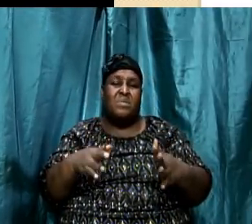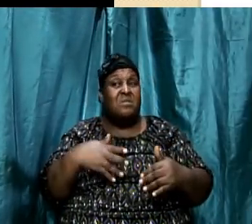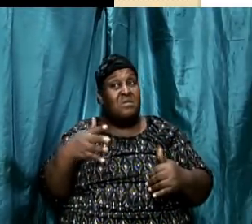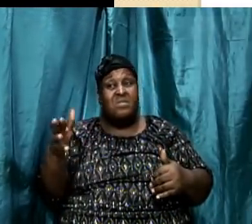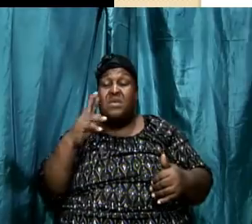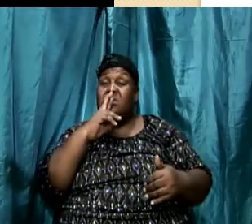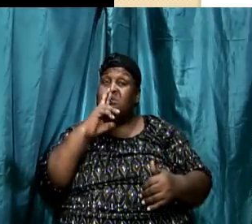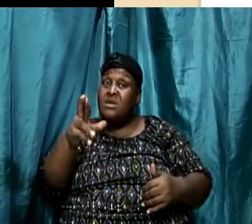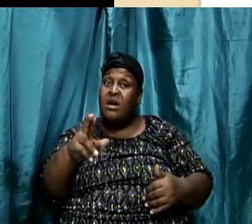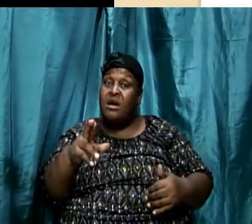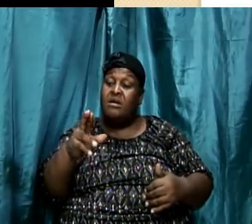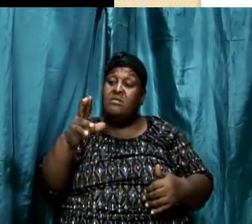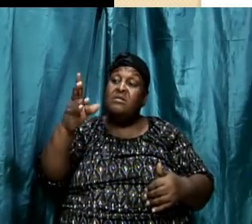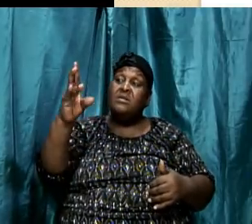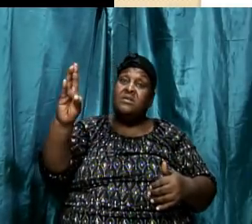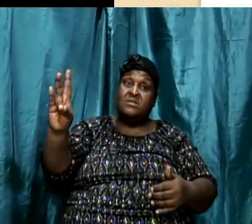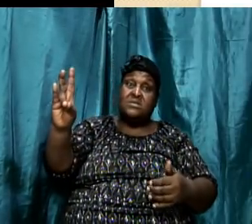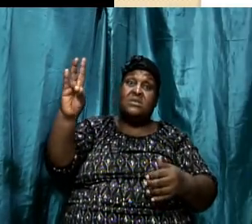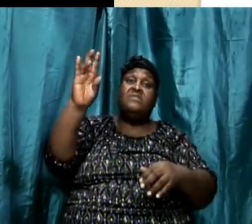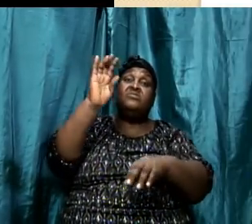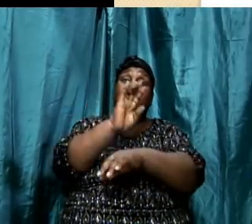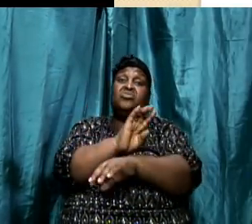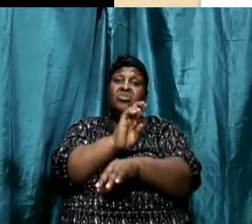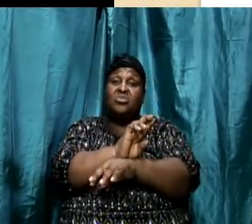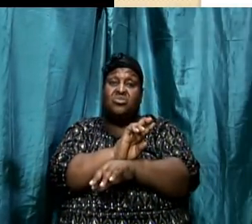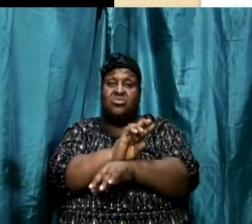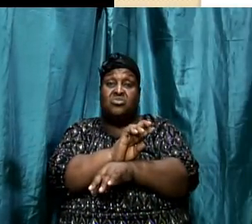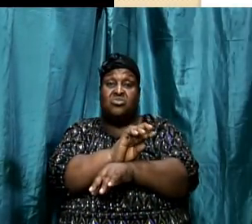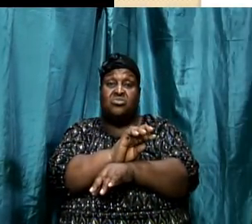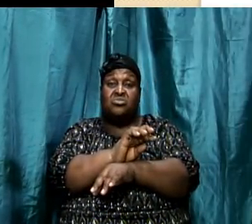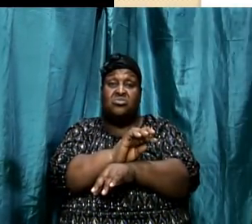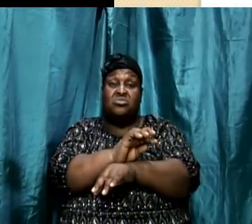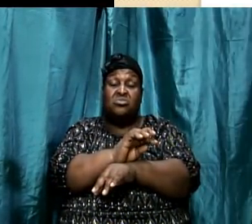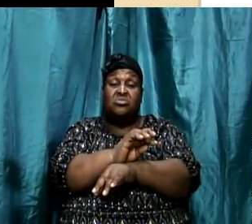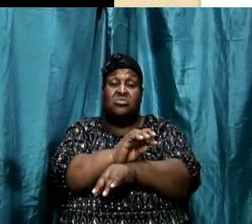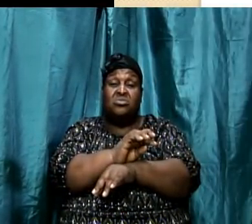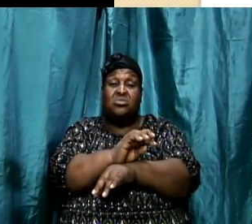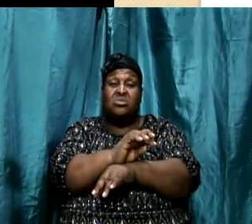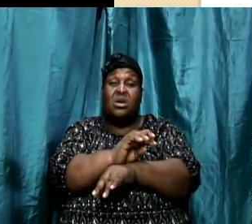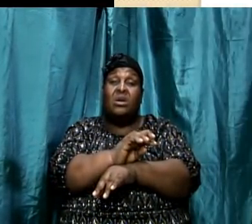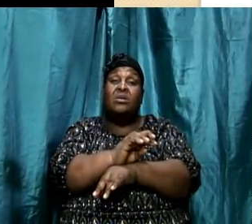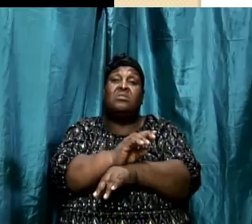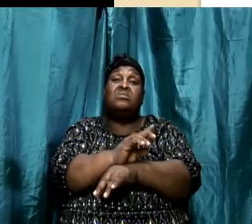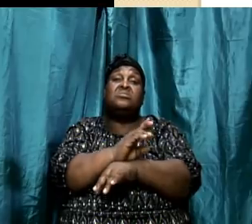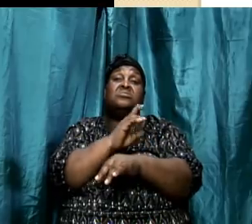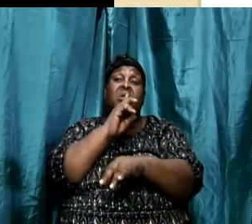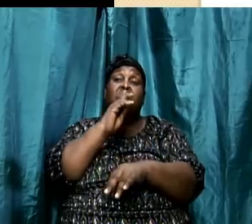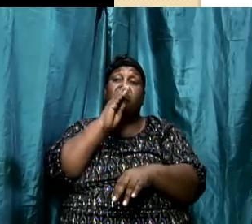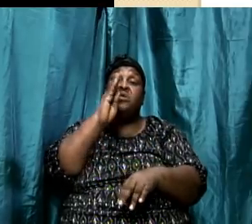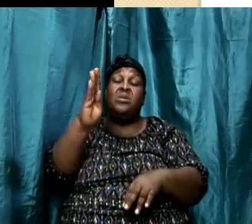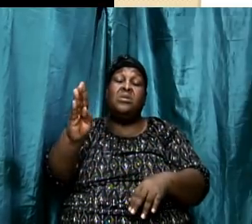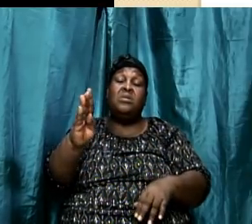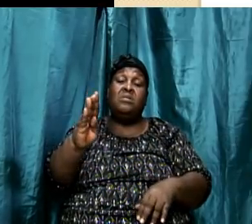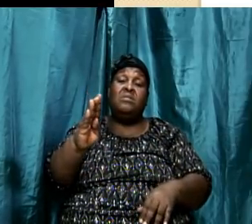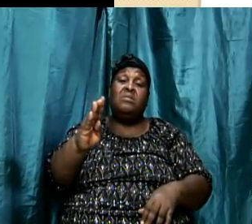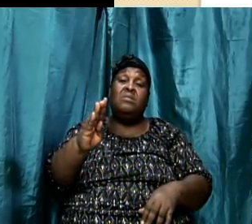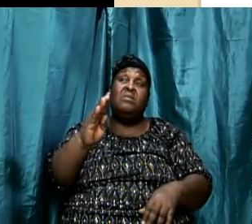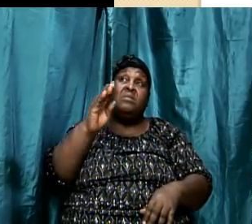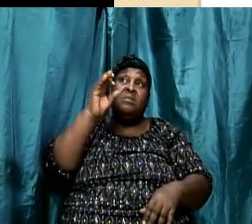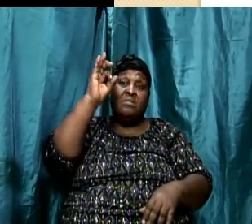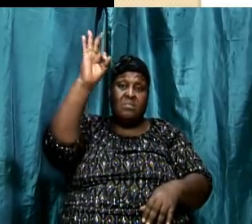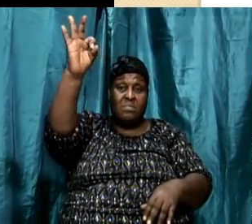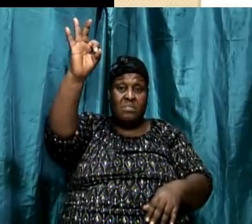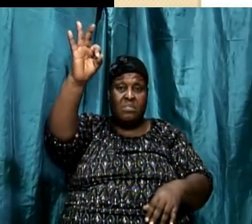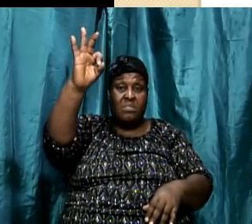existed, the seven churches that were there in Asia Minor. And the things which shall be hereafter is from chapter 4 where he presents